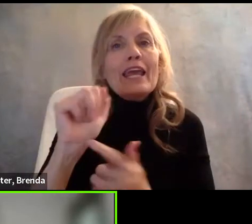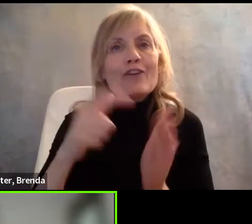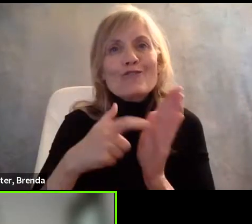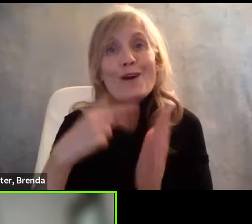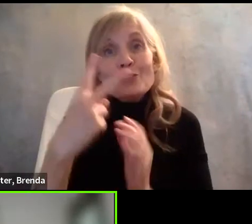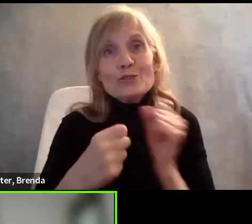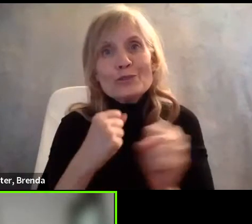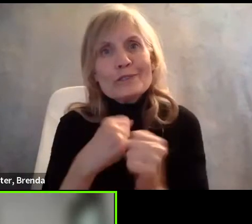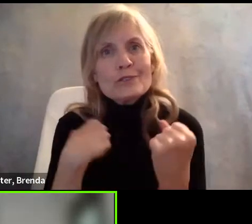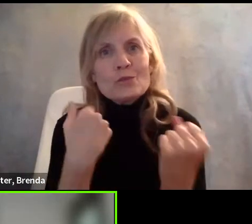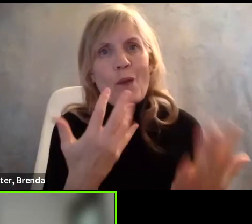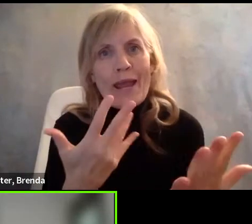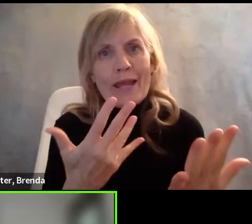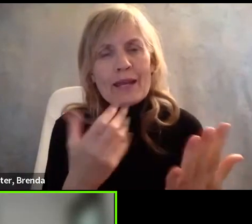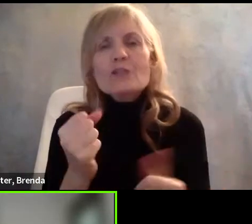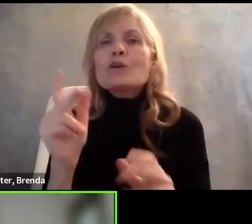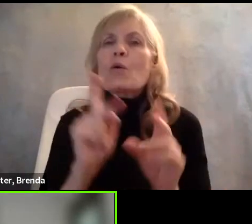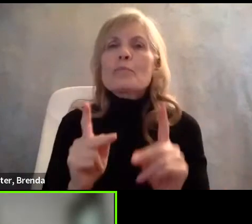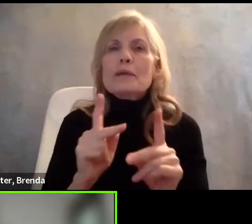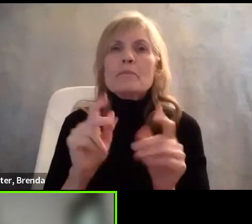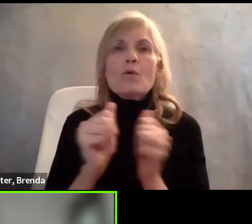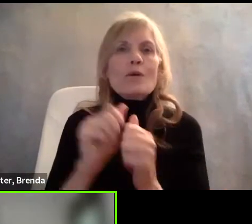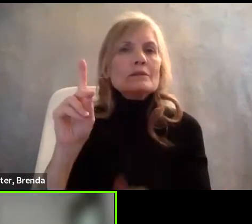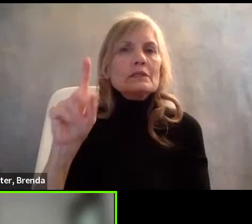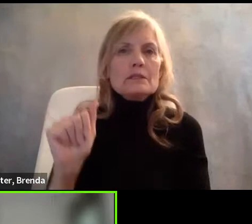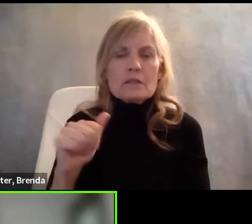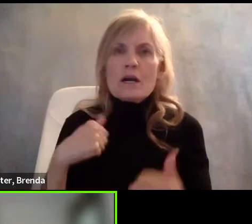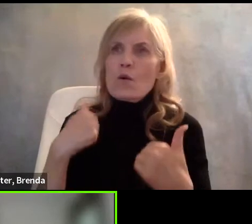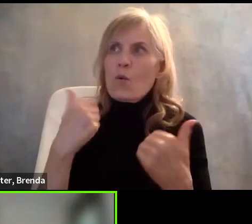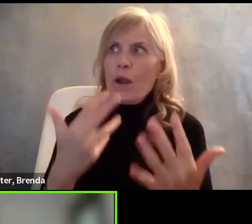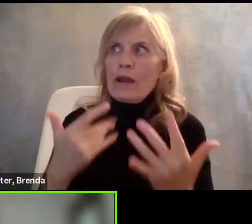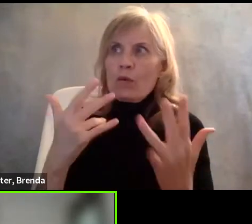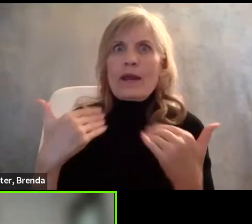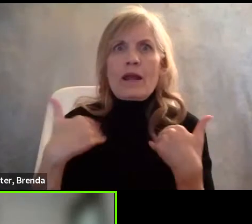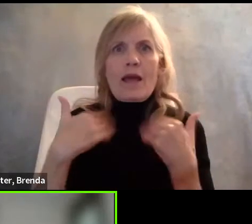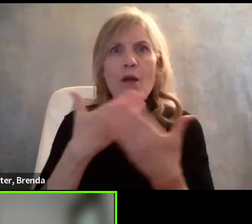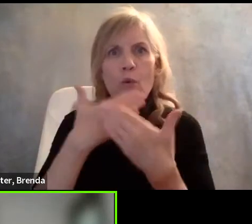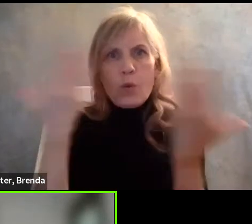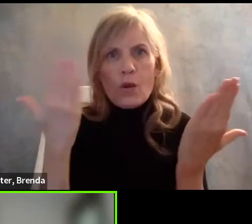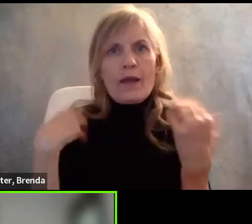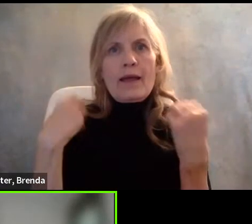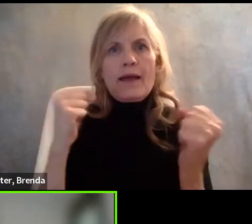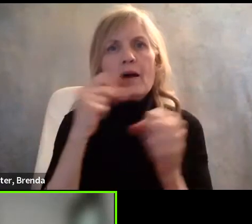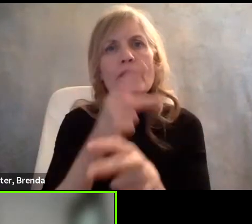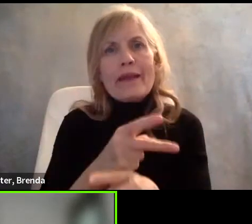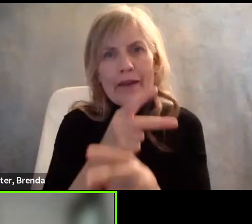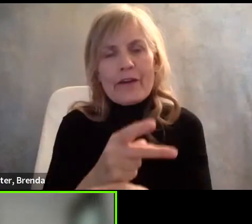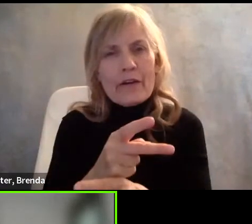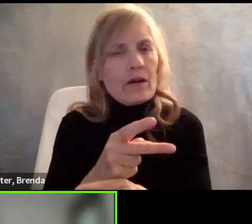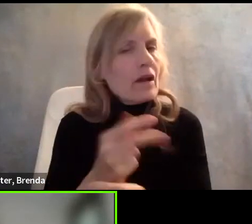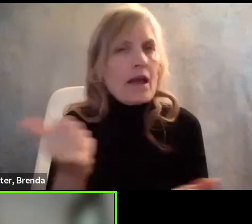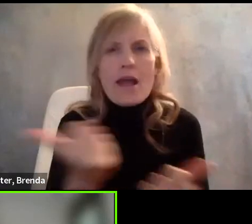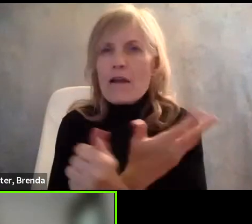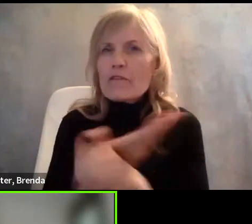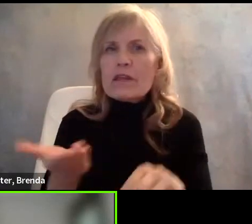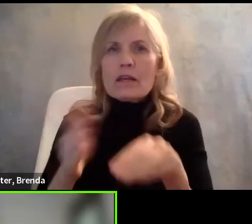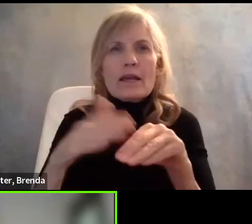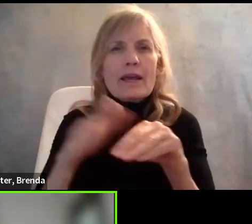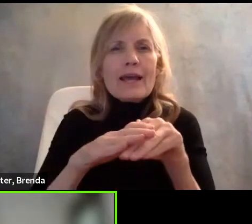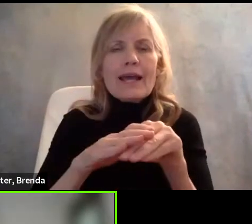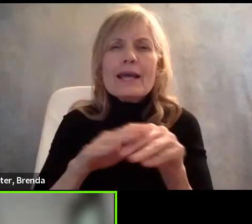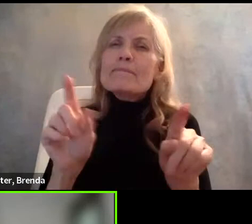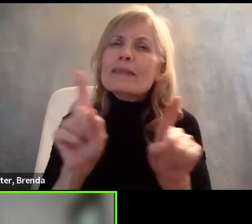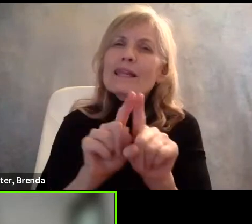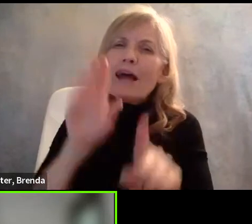without health care, all of which exacerbates and makes it more difficult to go back to work. So we've got sort of a domino effect